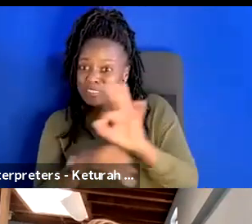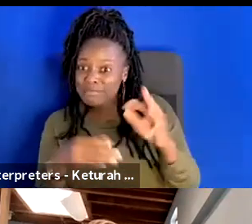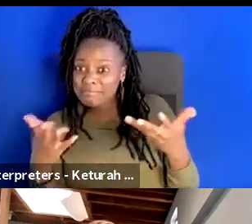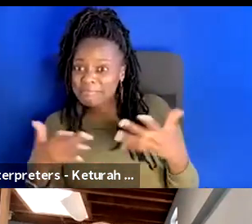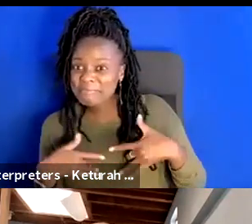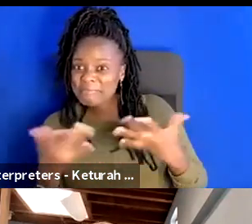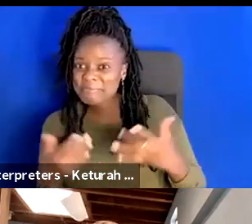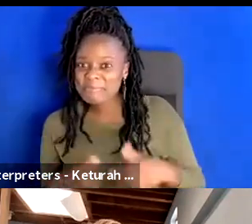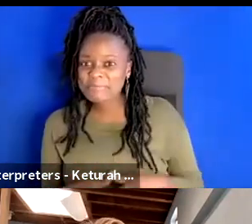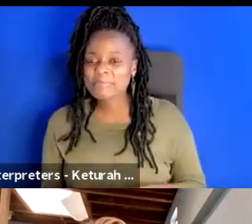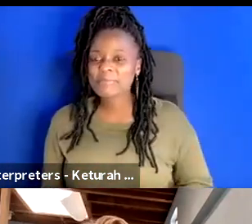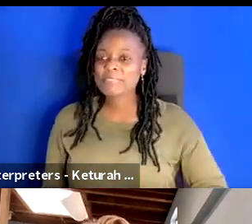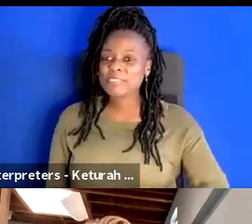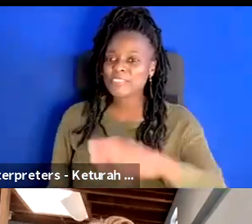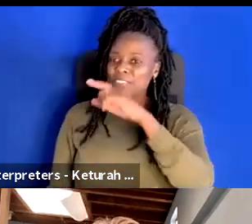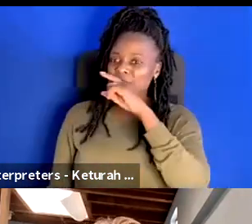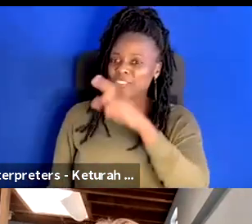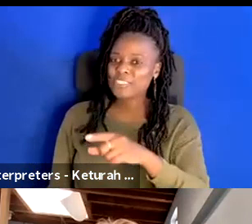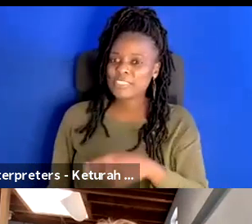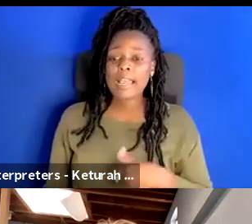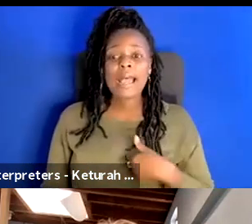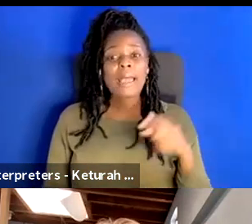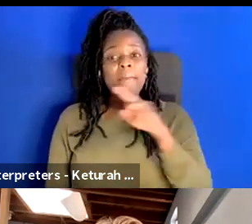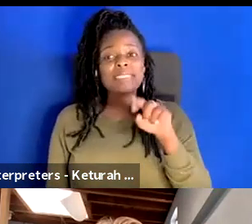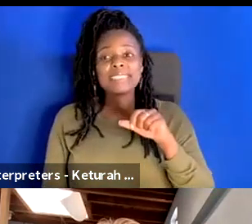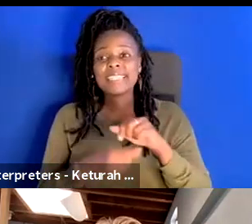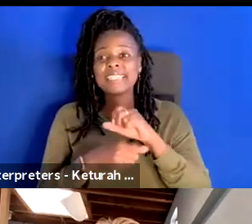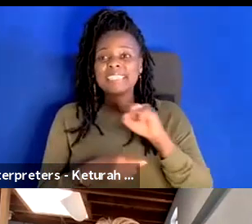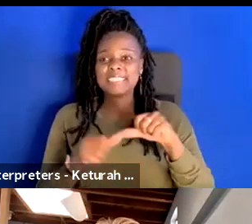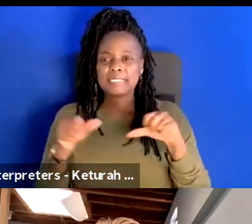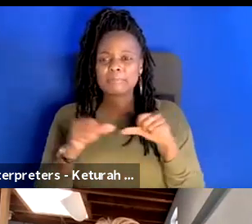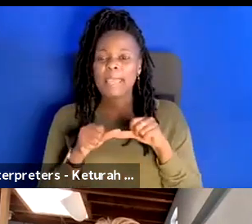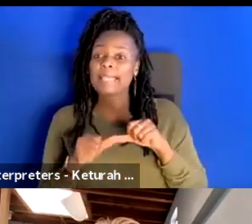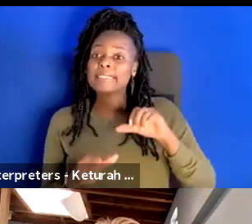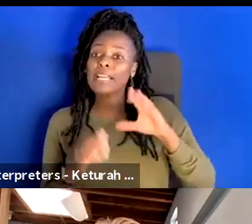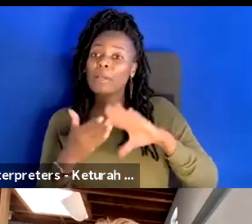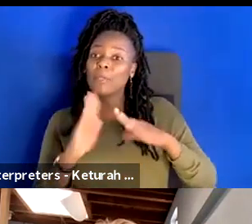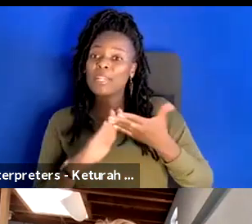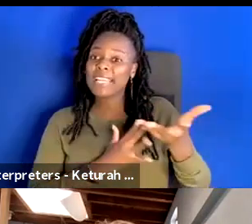Yeah. So I'm Z Spaces patron and community engagement manager.